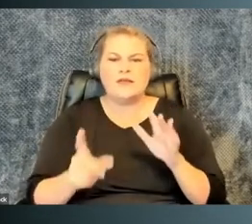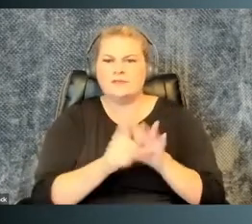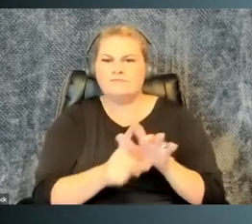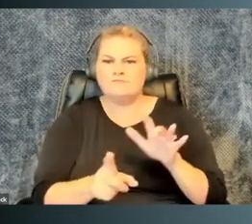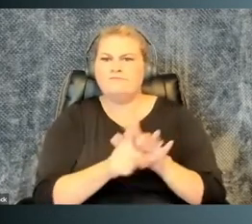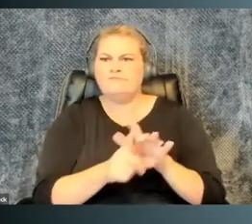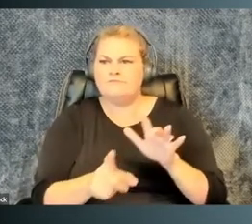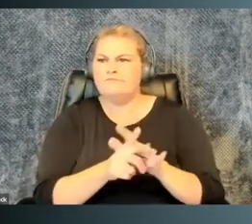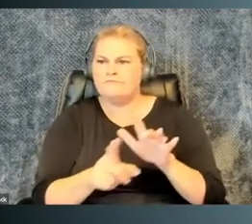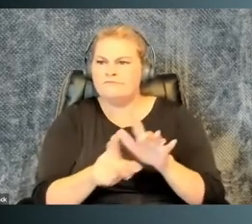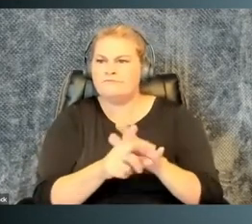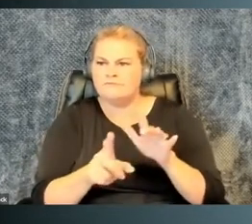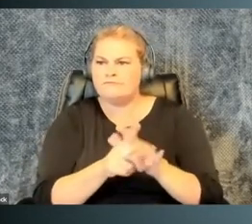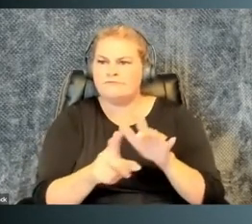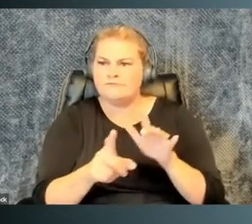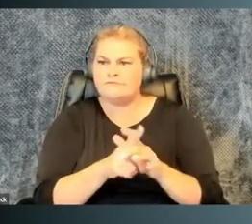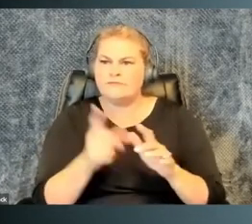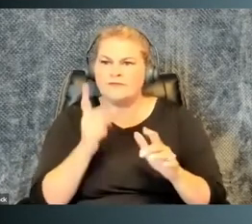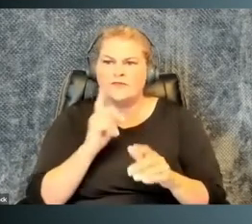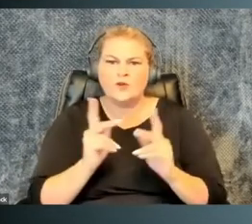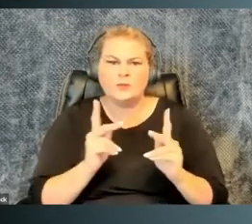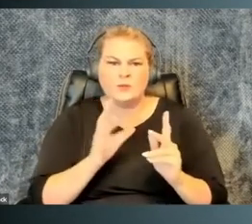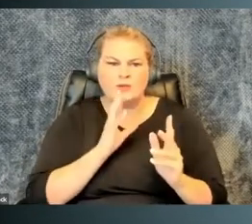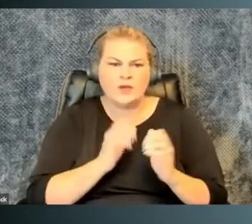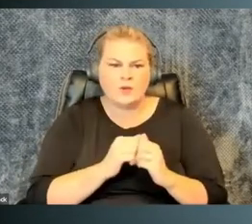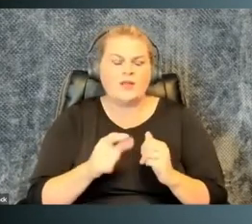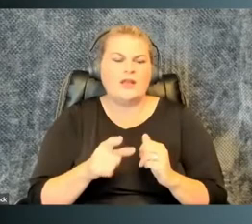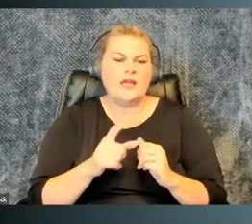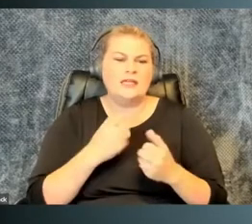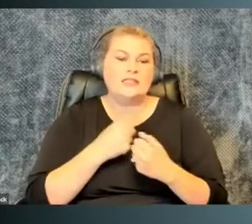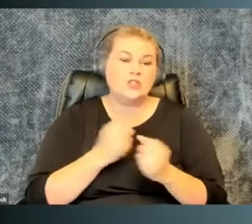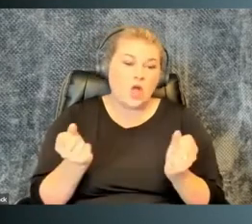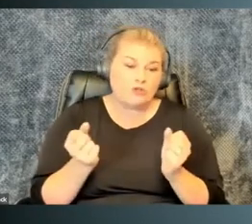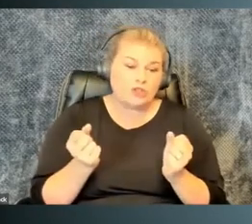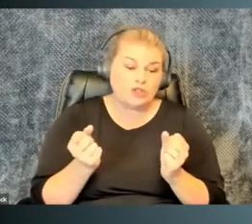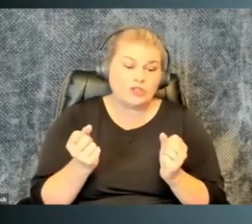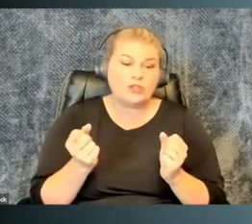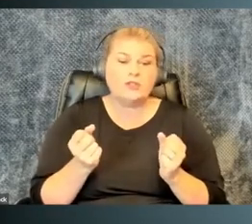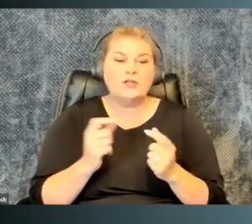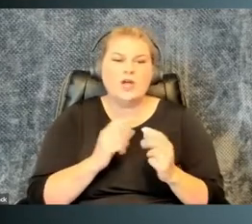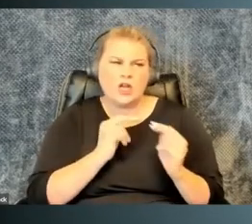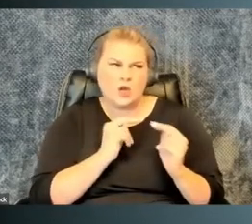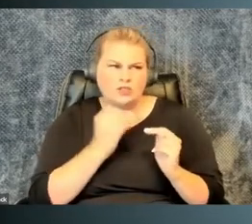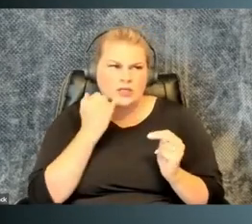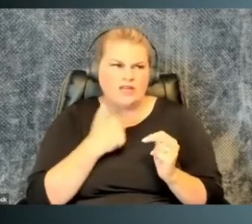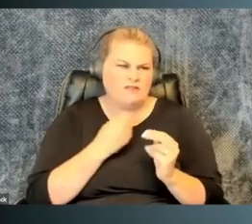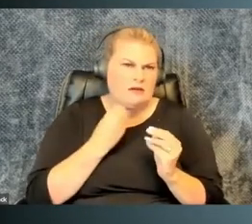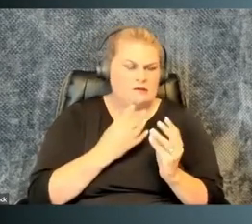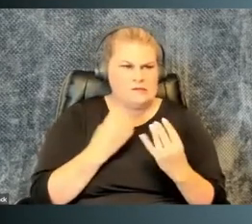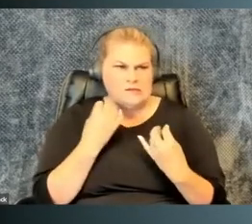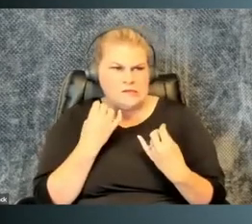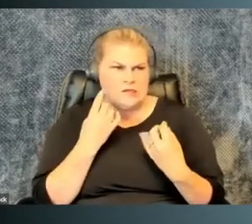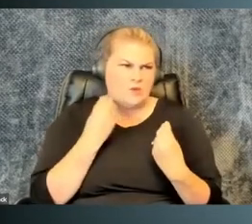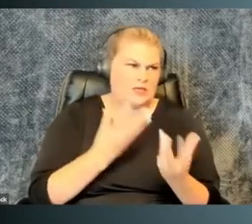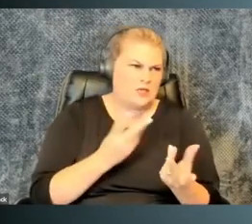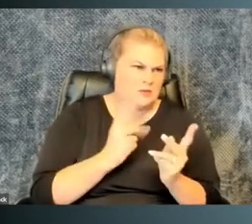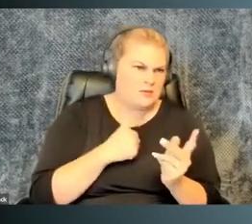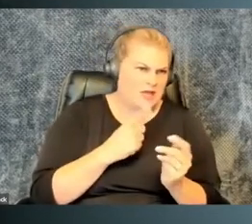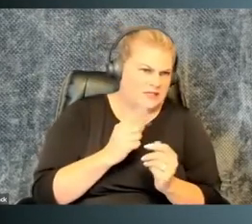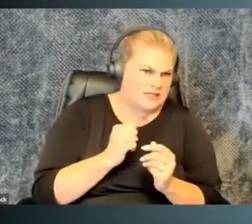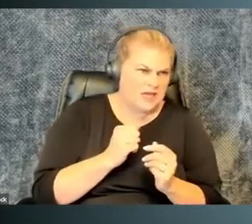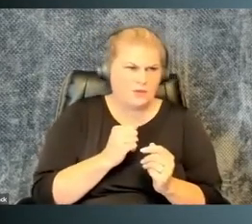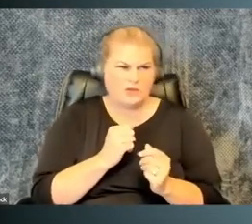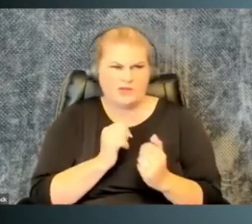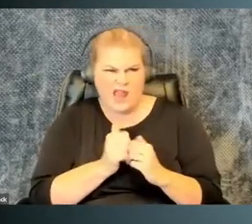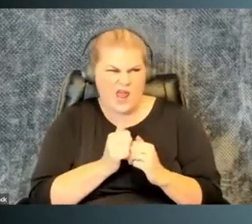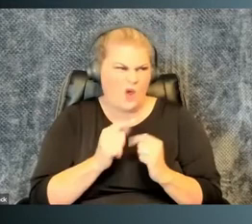And they had themes that keep coming up for the people they're talking to are issues of disclosure, like negotiating whether